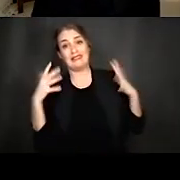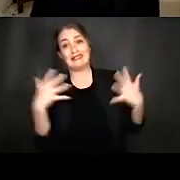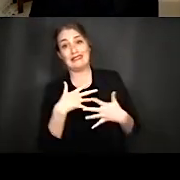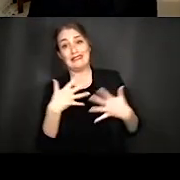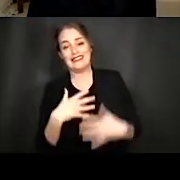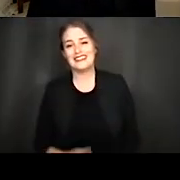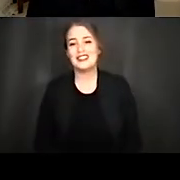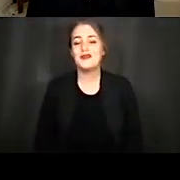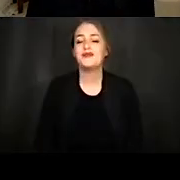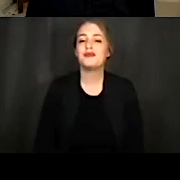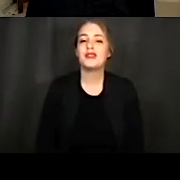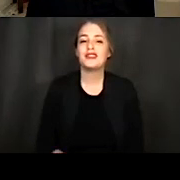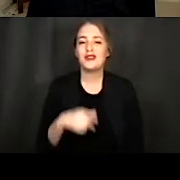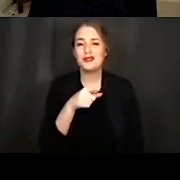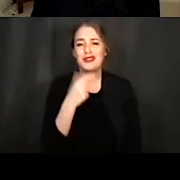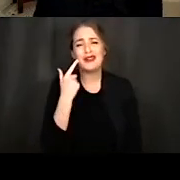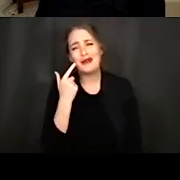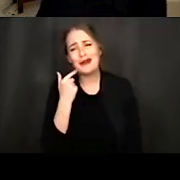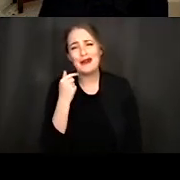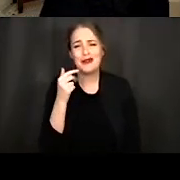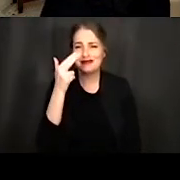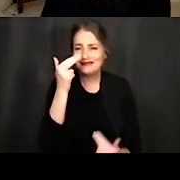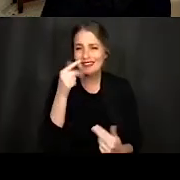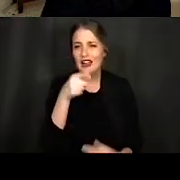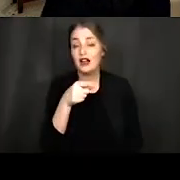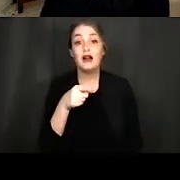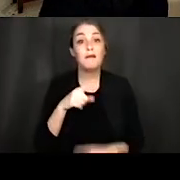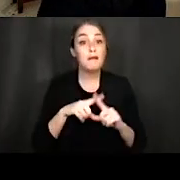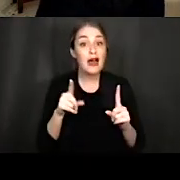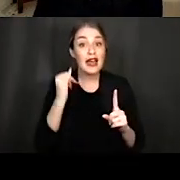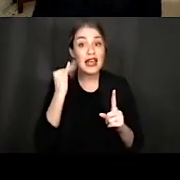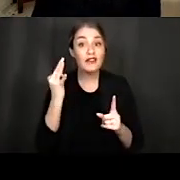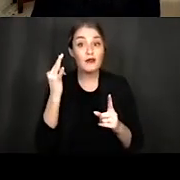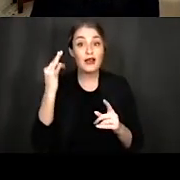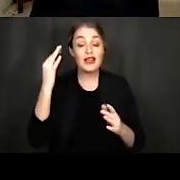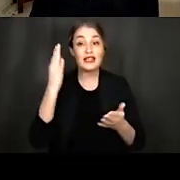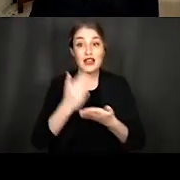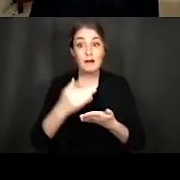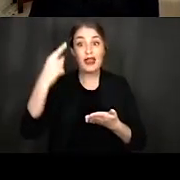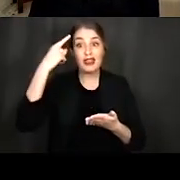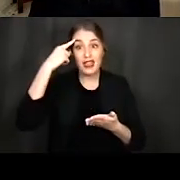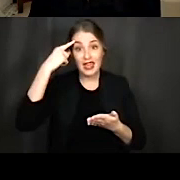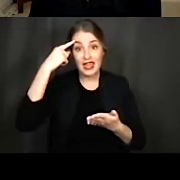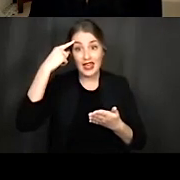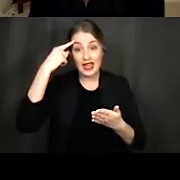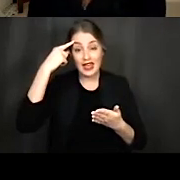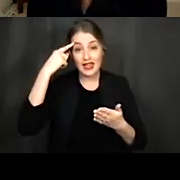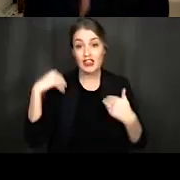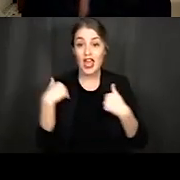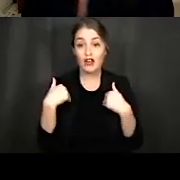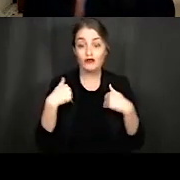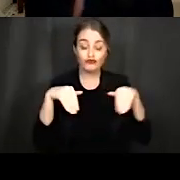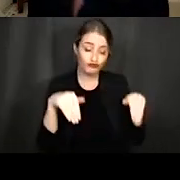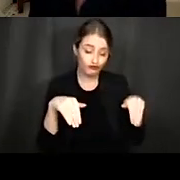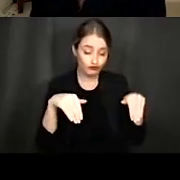all well and good to giggle at this guy here. But if we stop and think for a moment, and you know, we